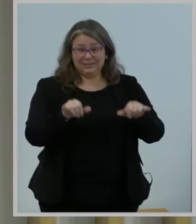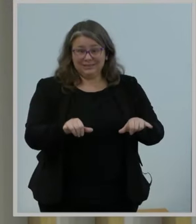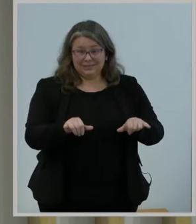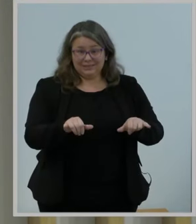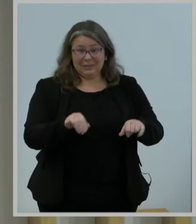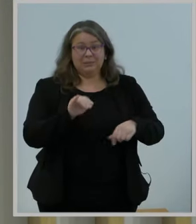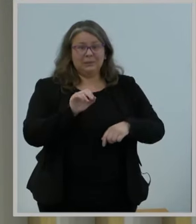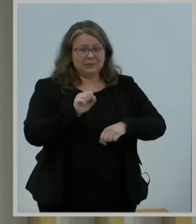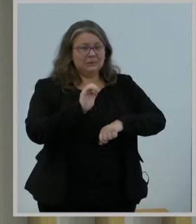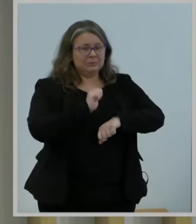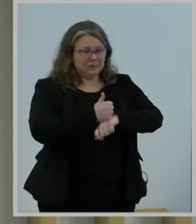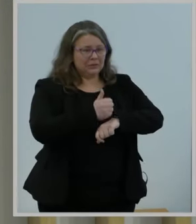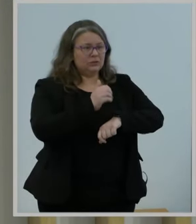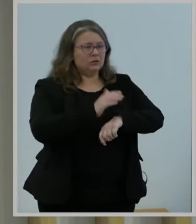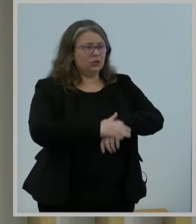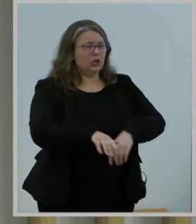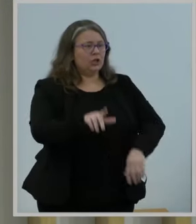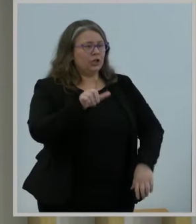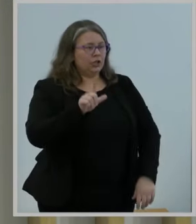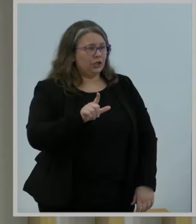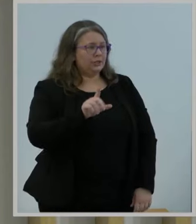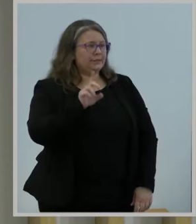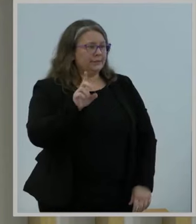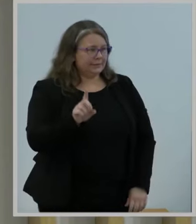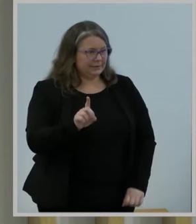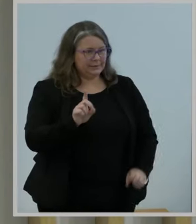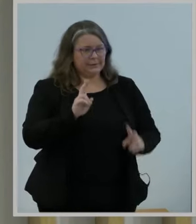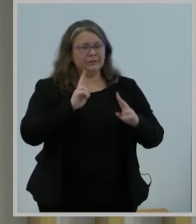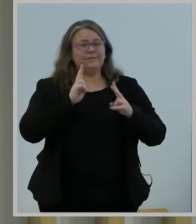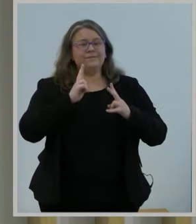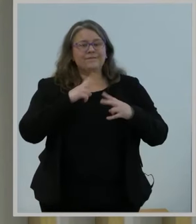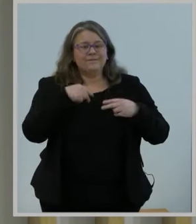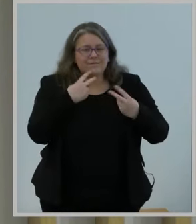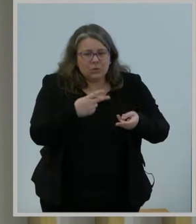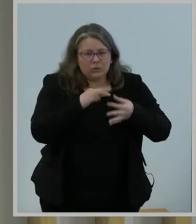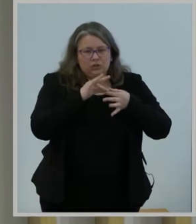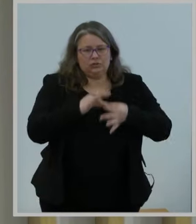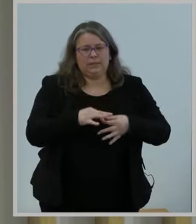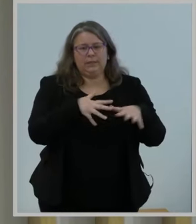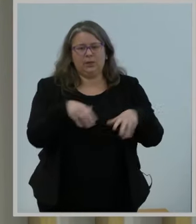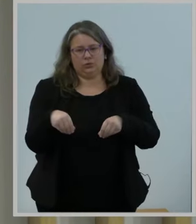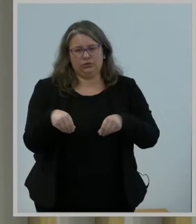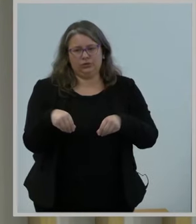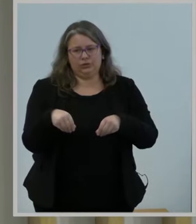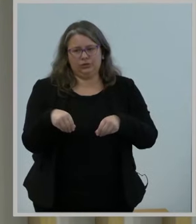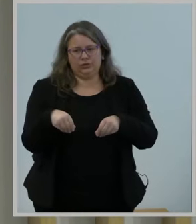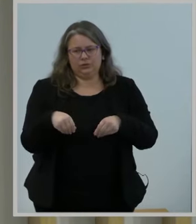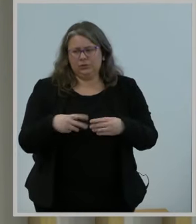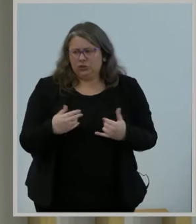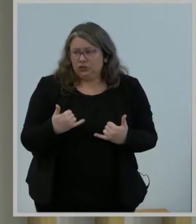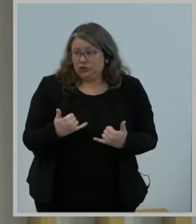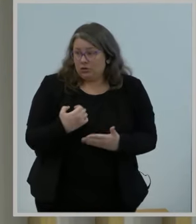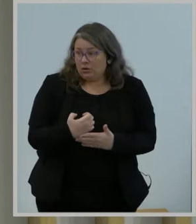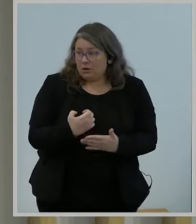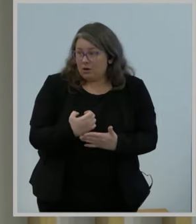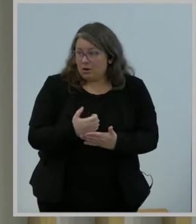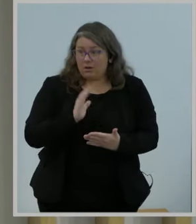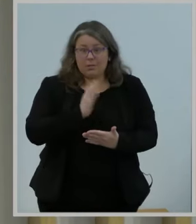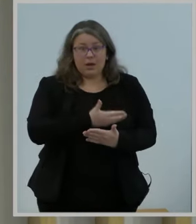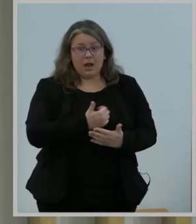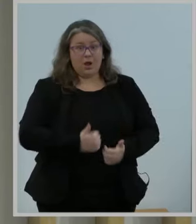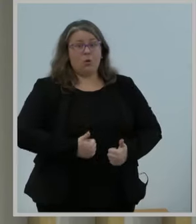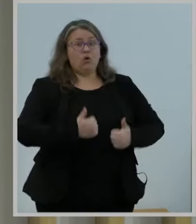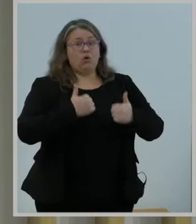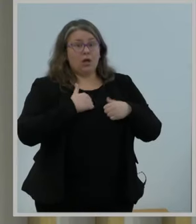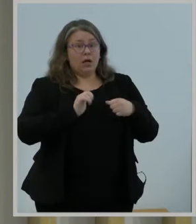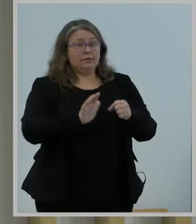service outages. And in a modern digital economy where we live our lives online, let's face it, that doesn't cut